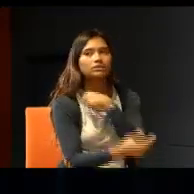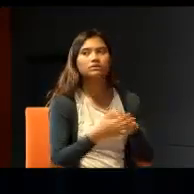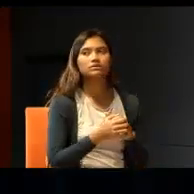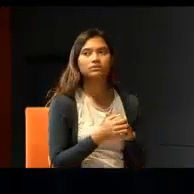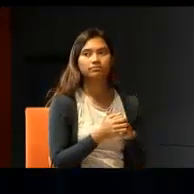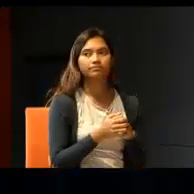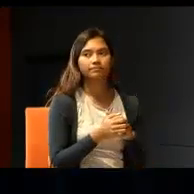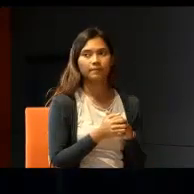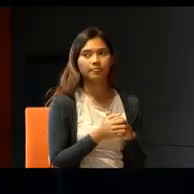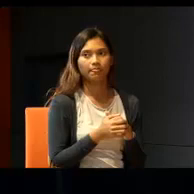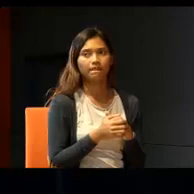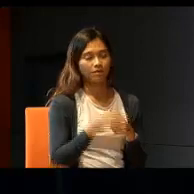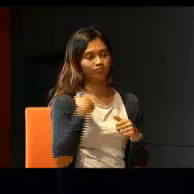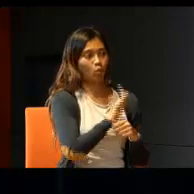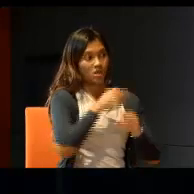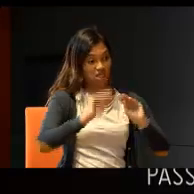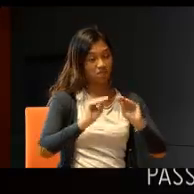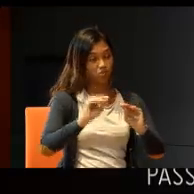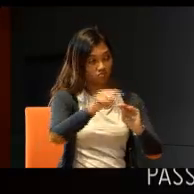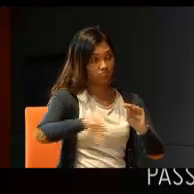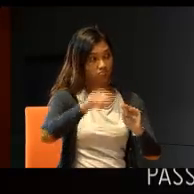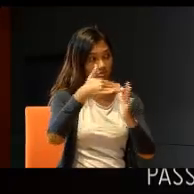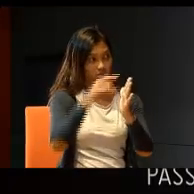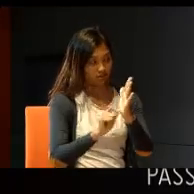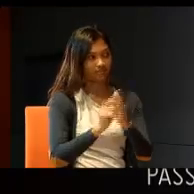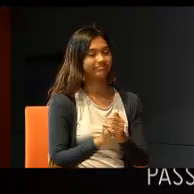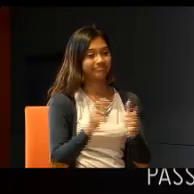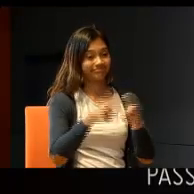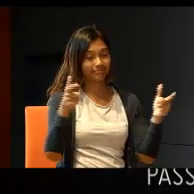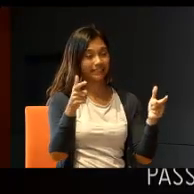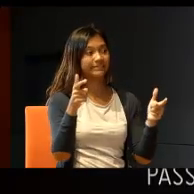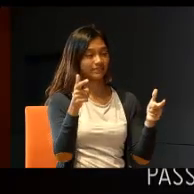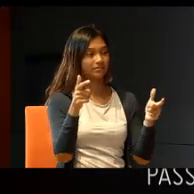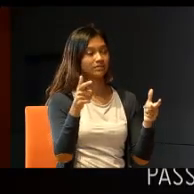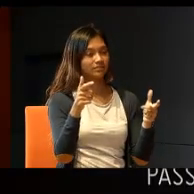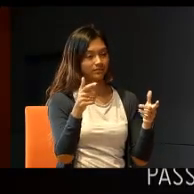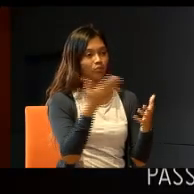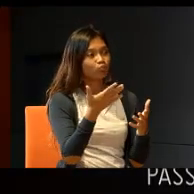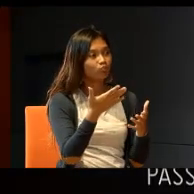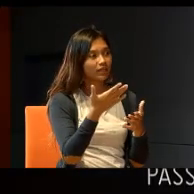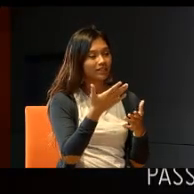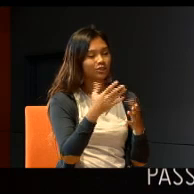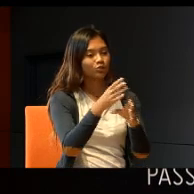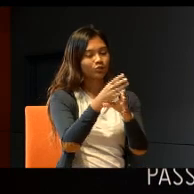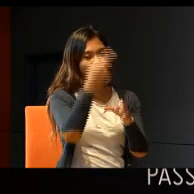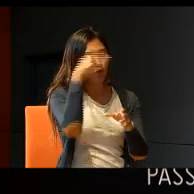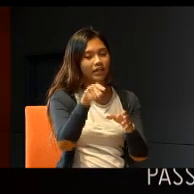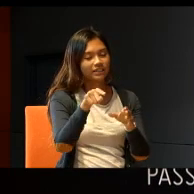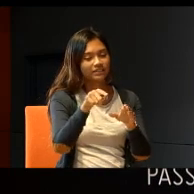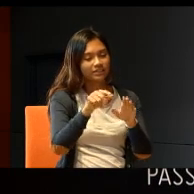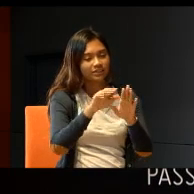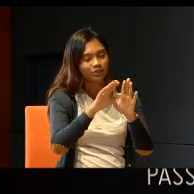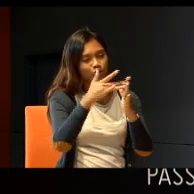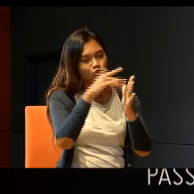students for, we used to teach them. So, the biggest factor was getting the students to be taught. So,